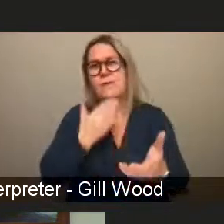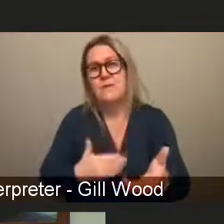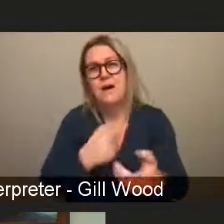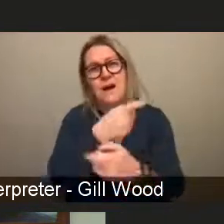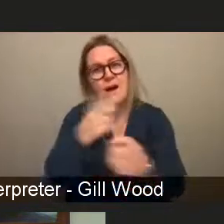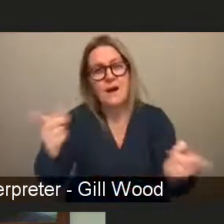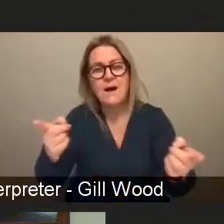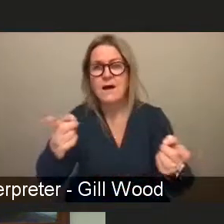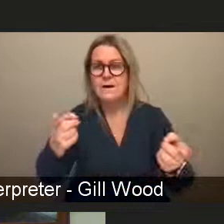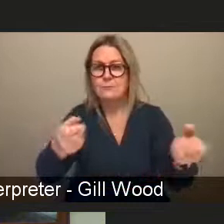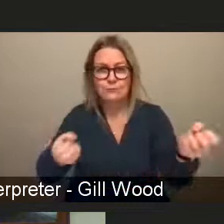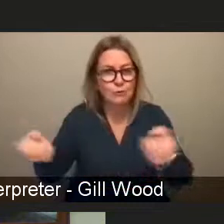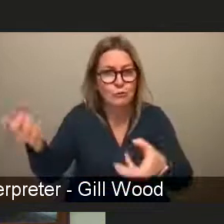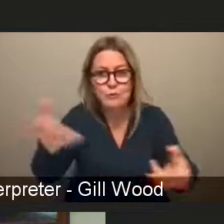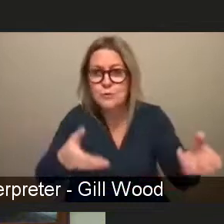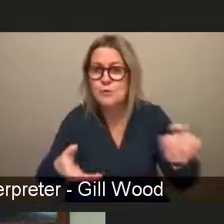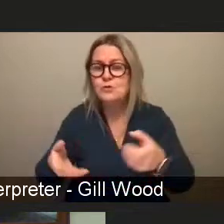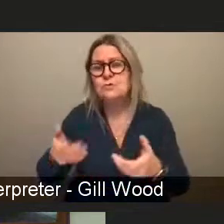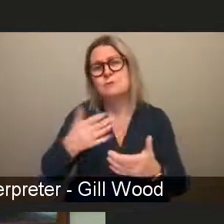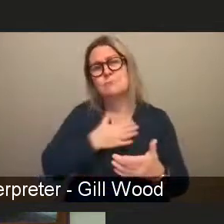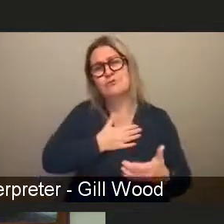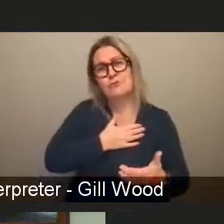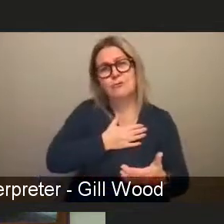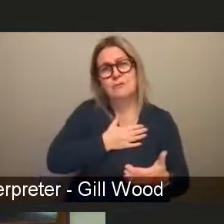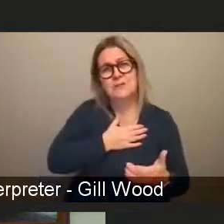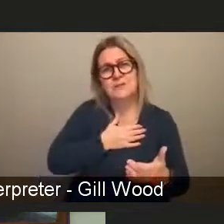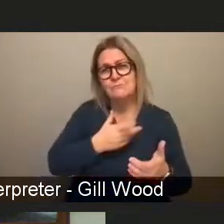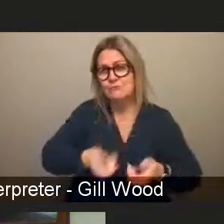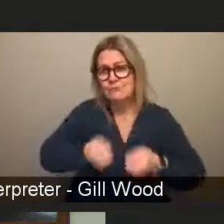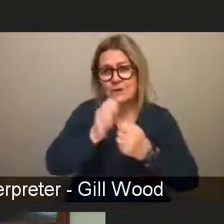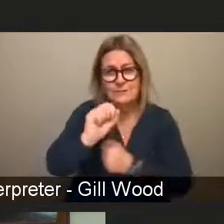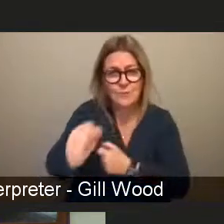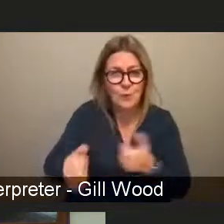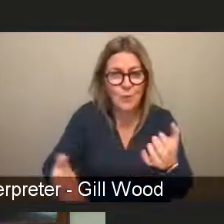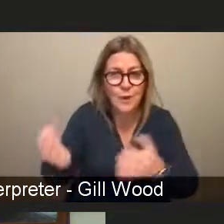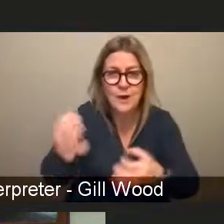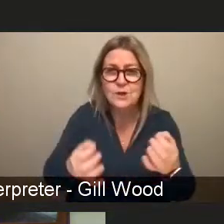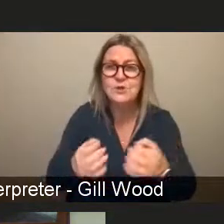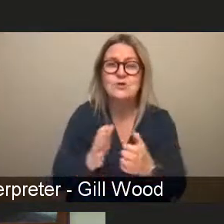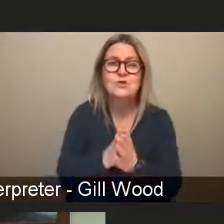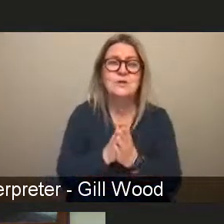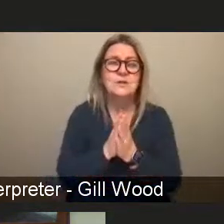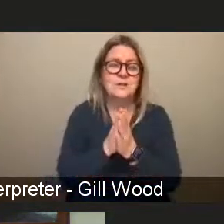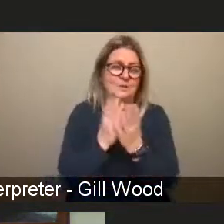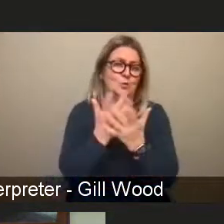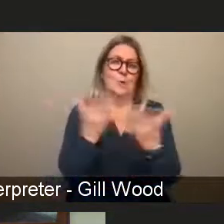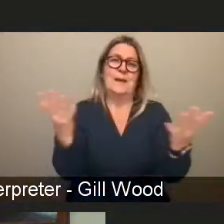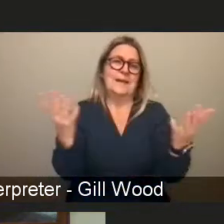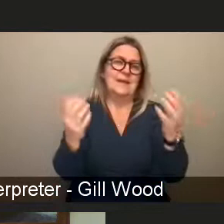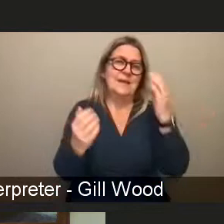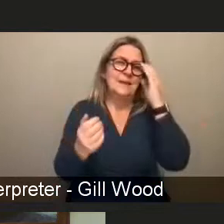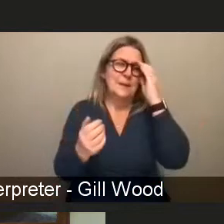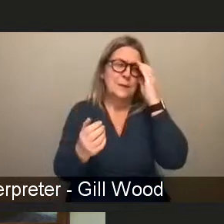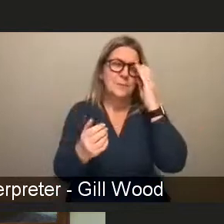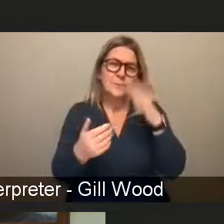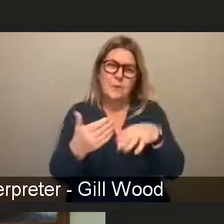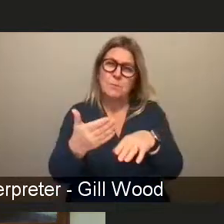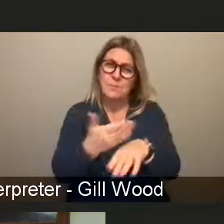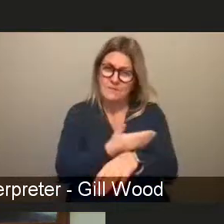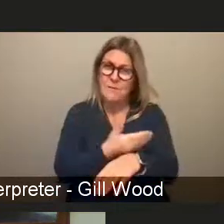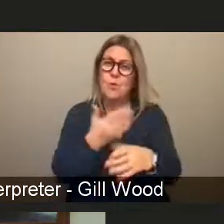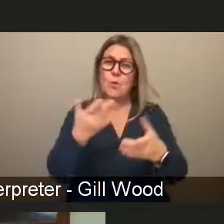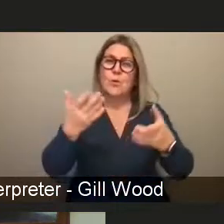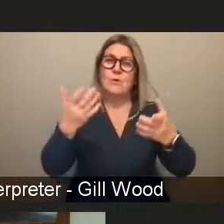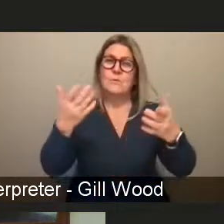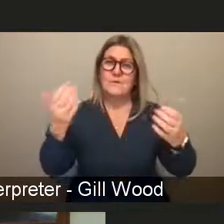contributions to the event and i'm sorry if we didn't get to your question try to get in as many as we could um and before we close i'd like to give each of our panelists